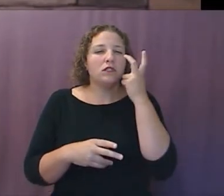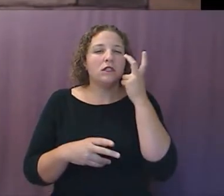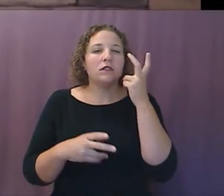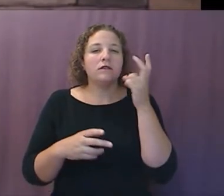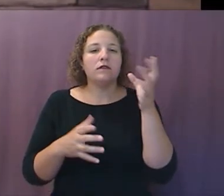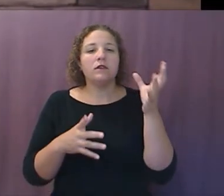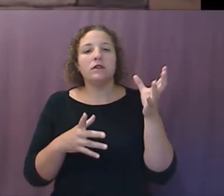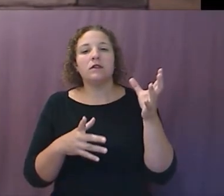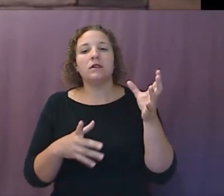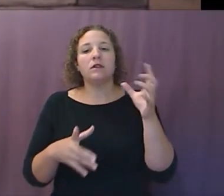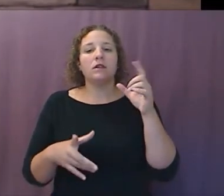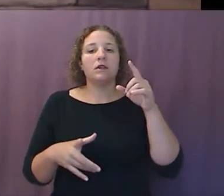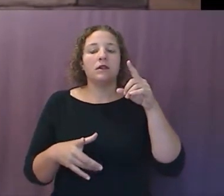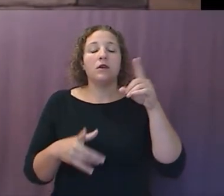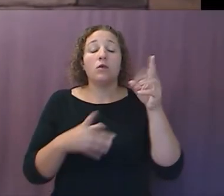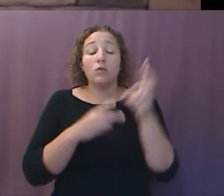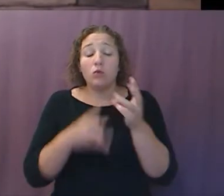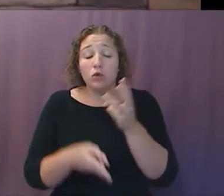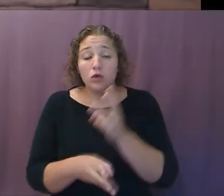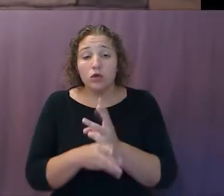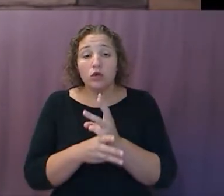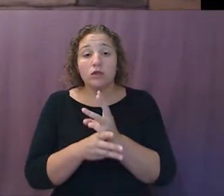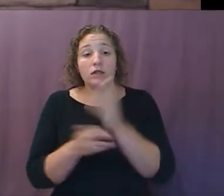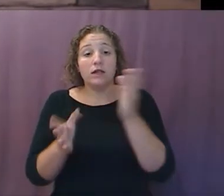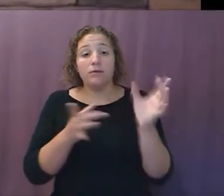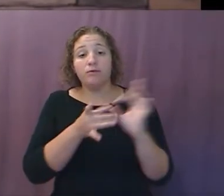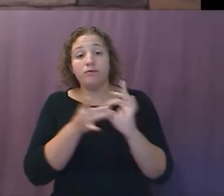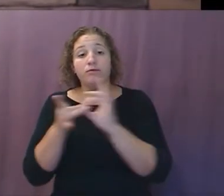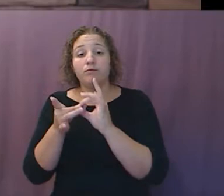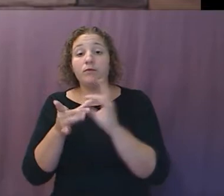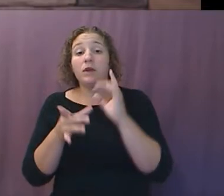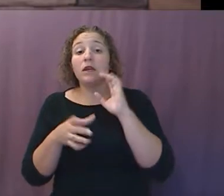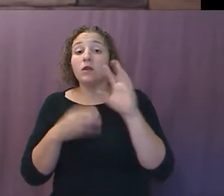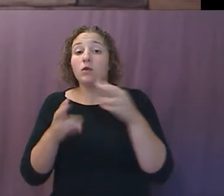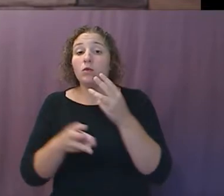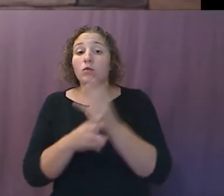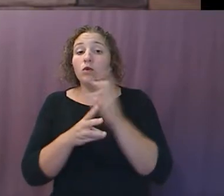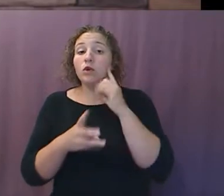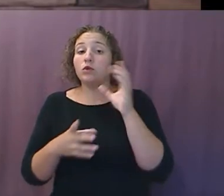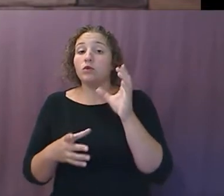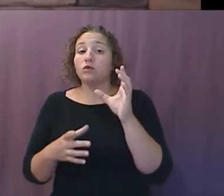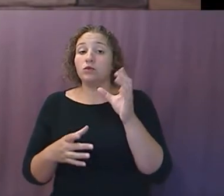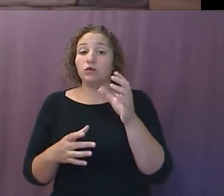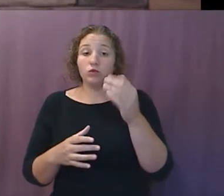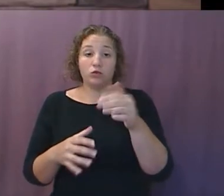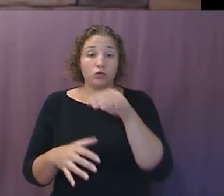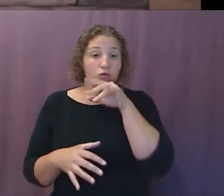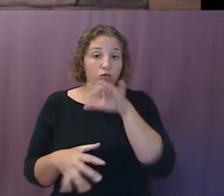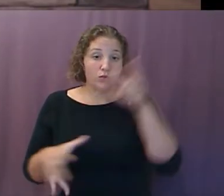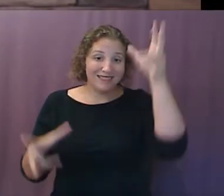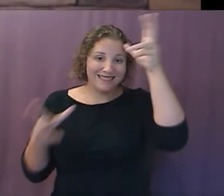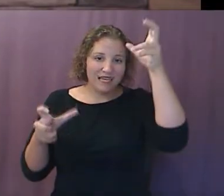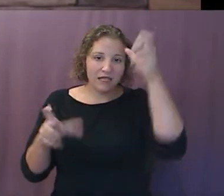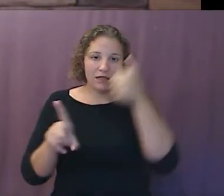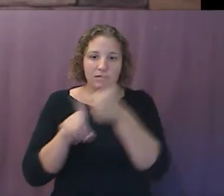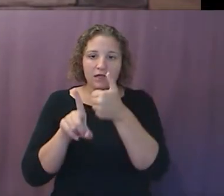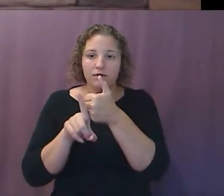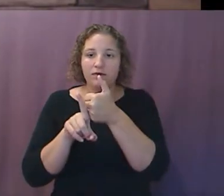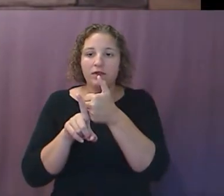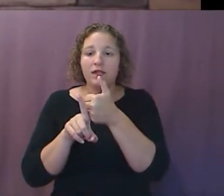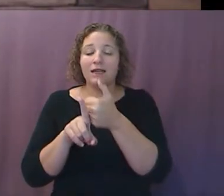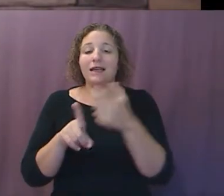who brings him to the worship of Satan himself, this false prophet who we met last week in the text. And he